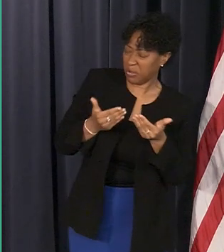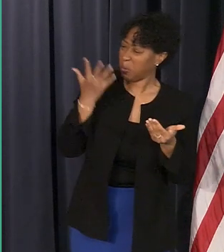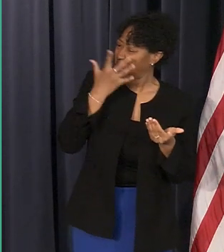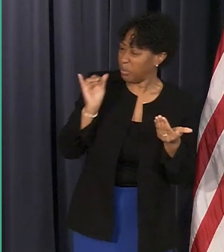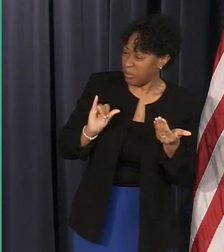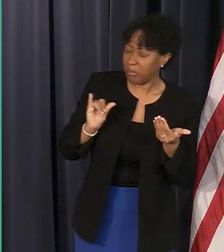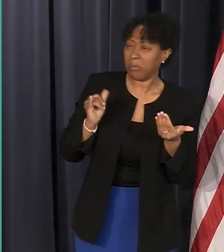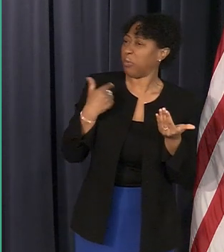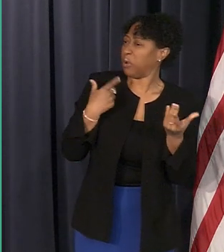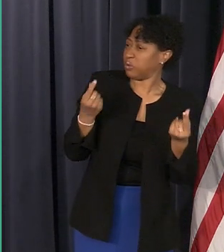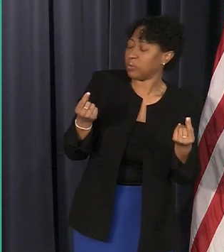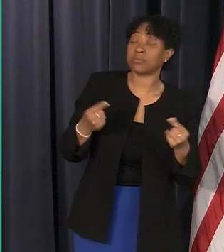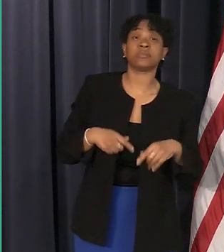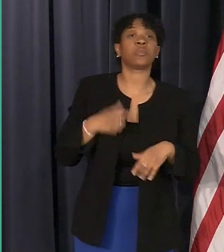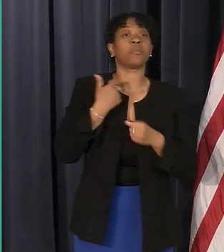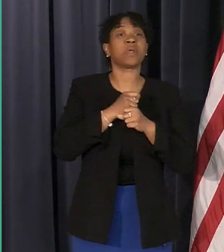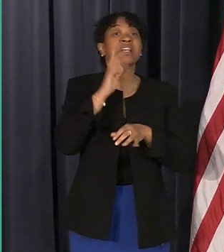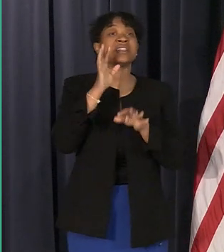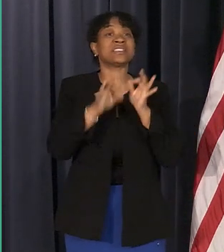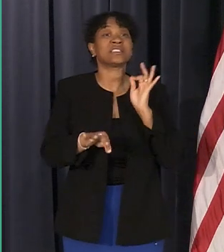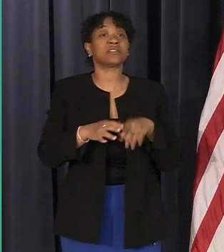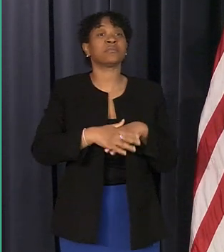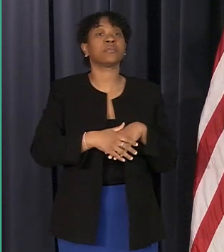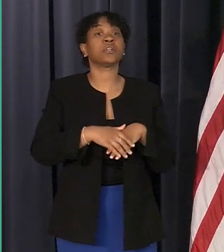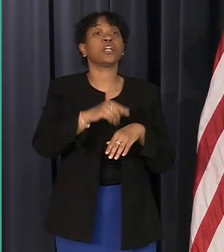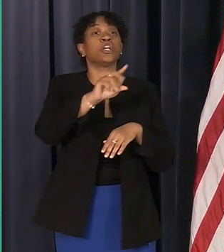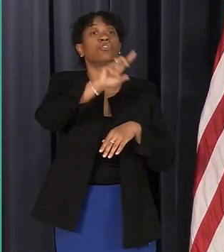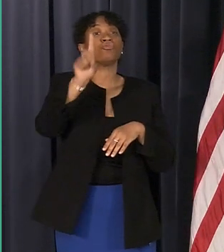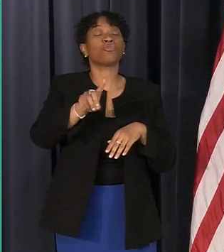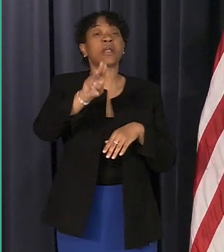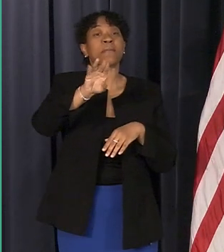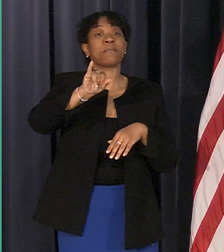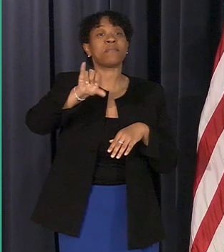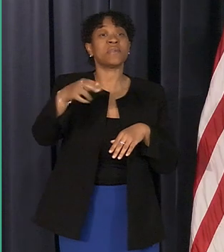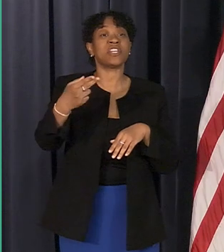simple as possible go to detroitmich.gov